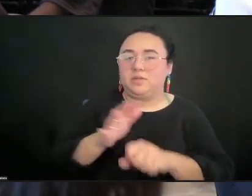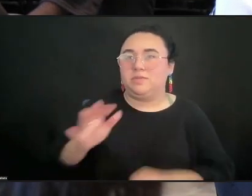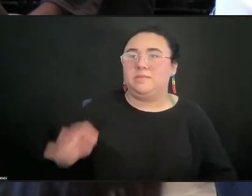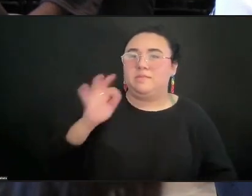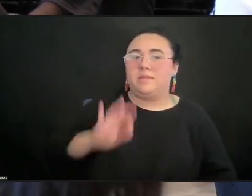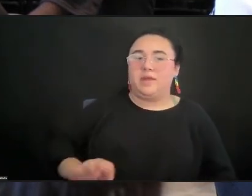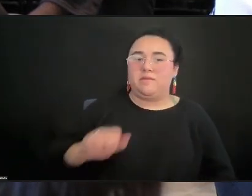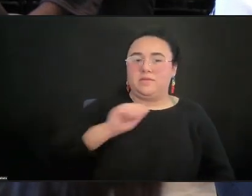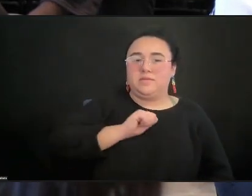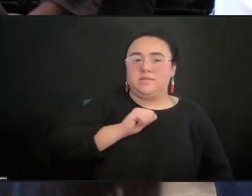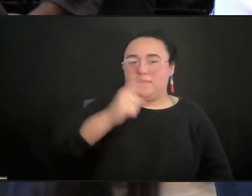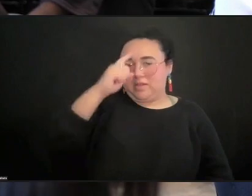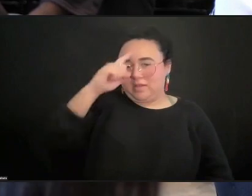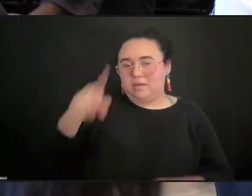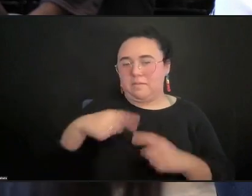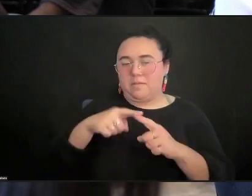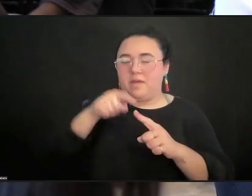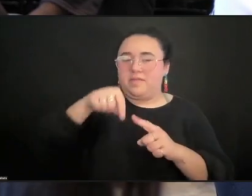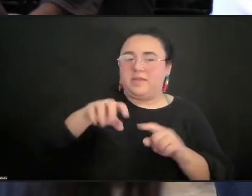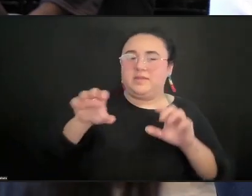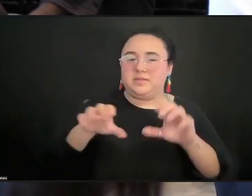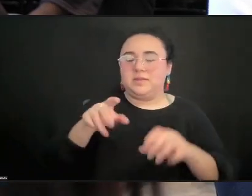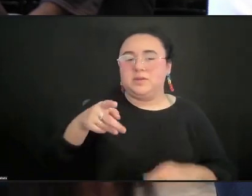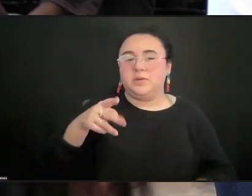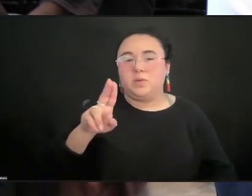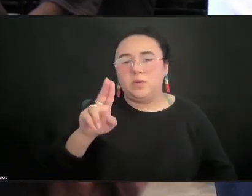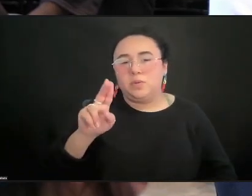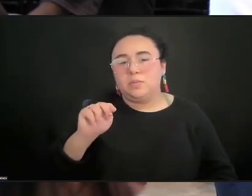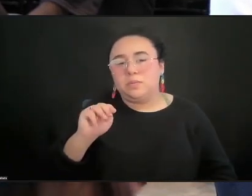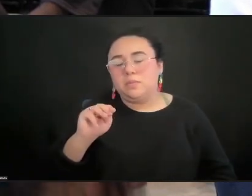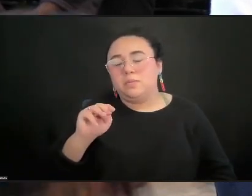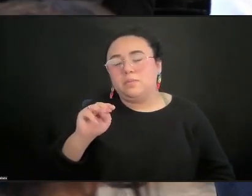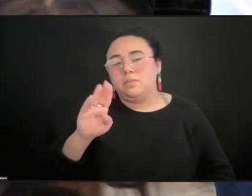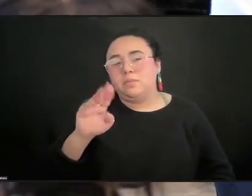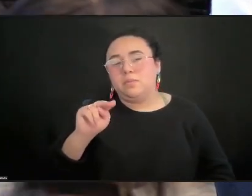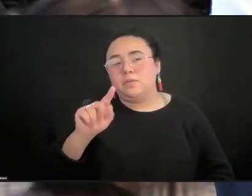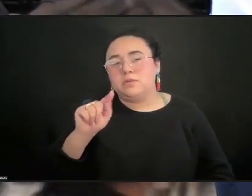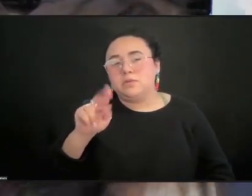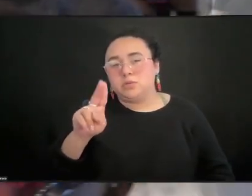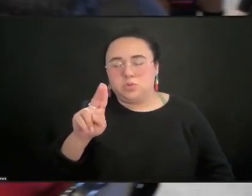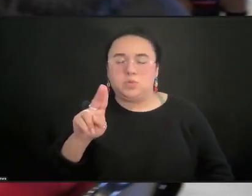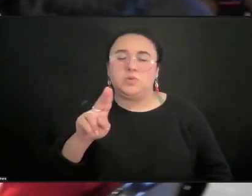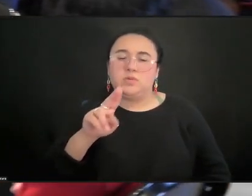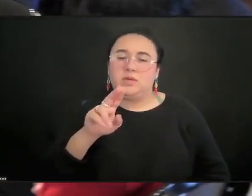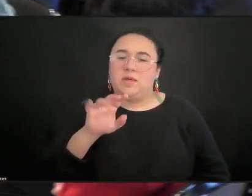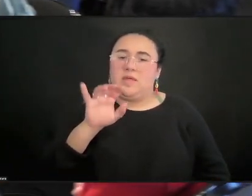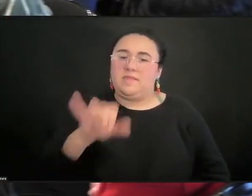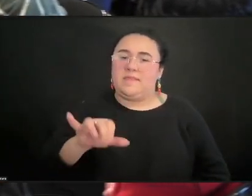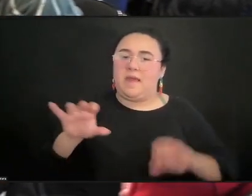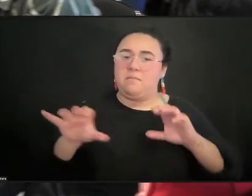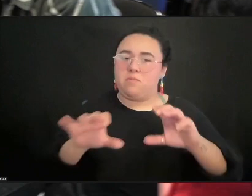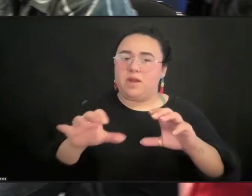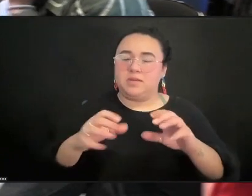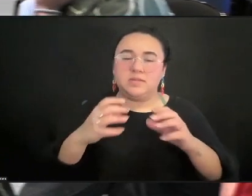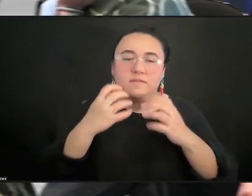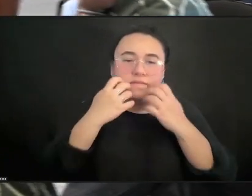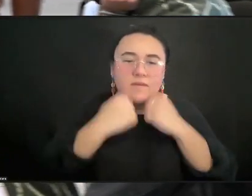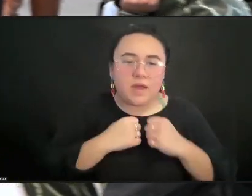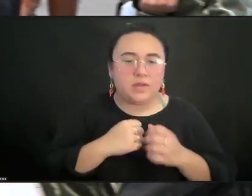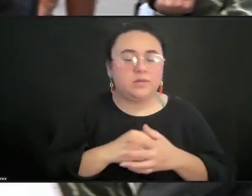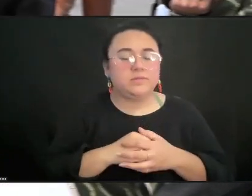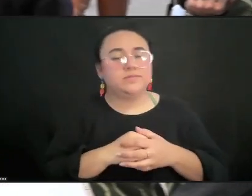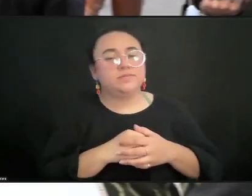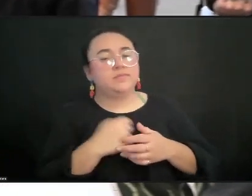Ubuntu and its value. Thank you, Zeva. I want to keep us going. I do want to follow up, Rika, on one thing you said about